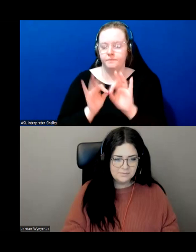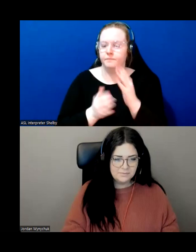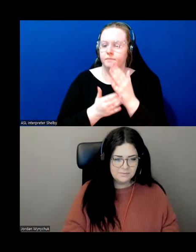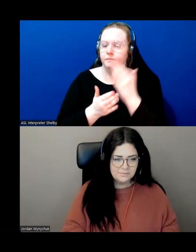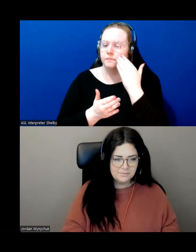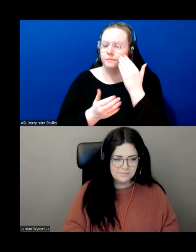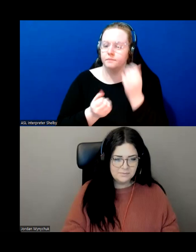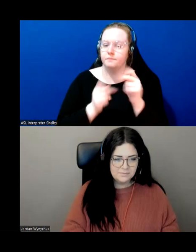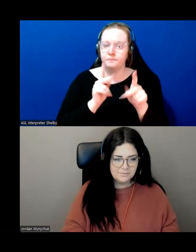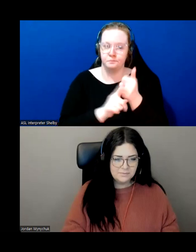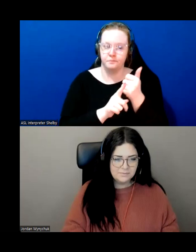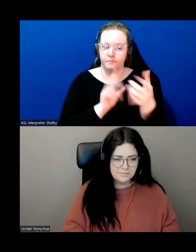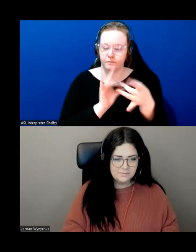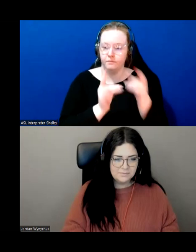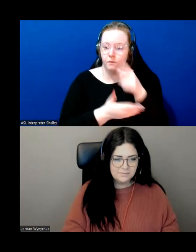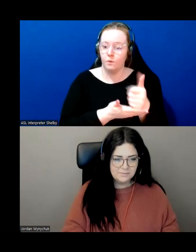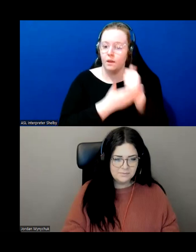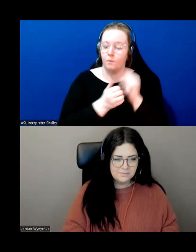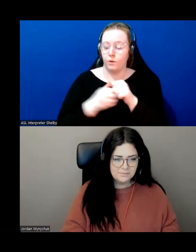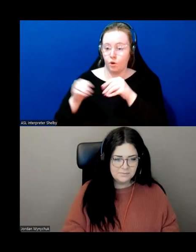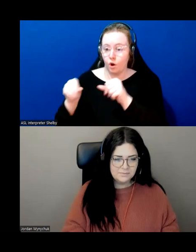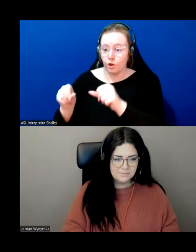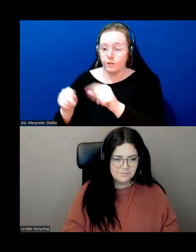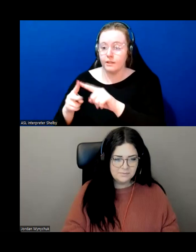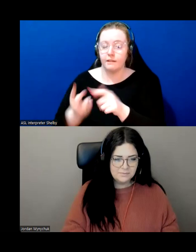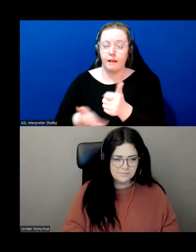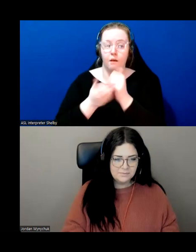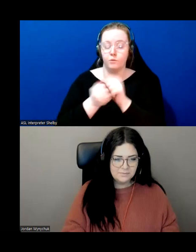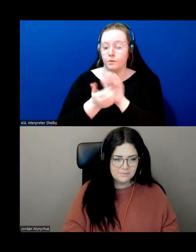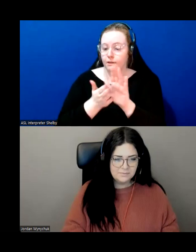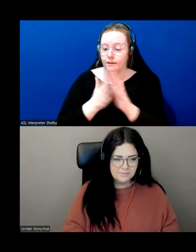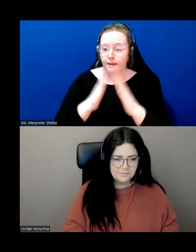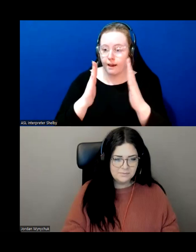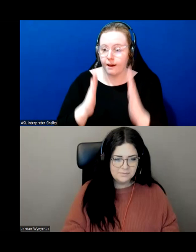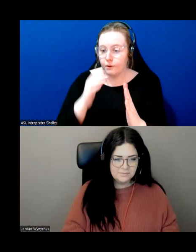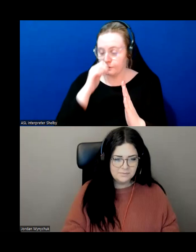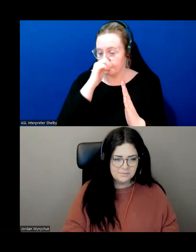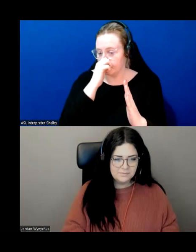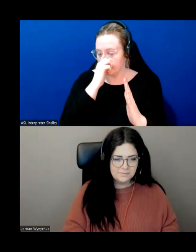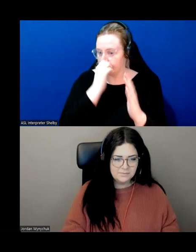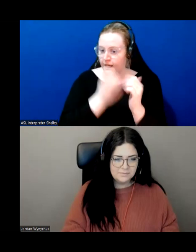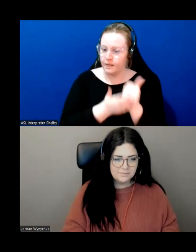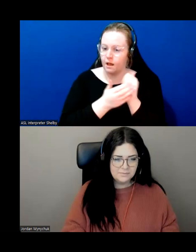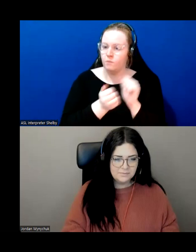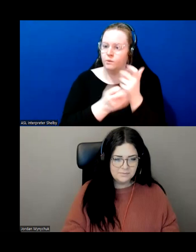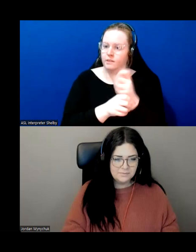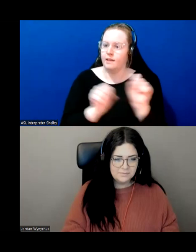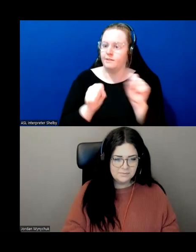with their gardening it helps them with their housework and you know it helps them to be more safe in and out of the house